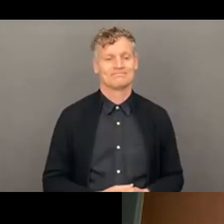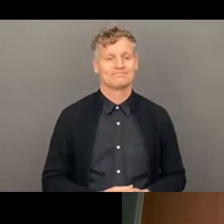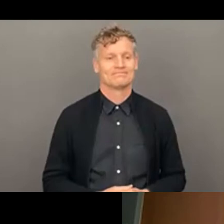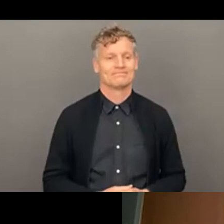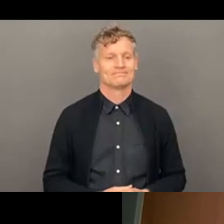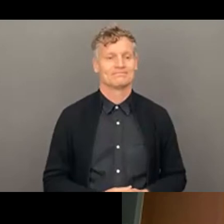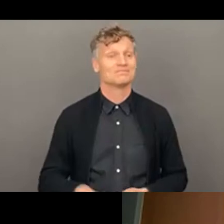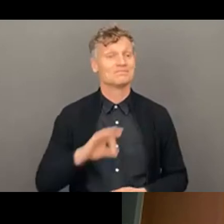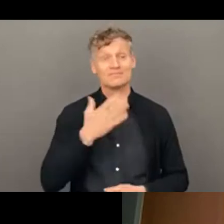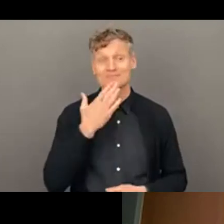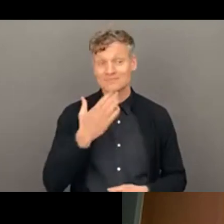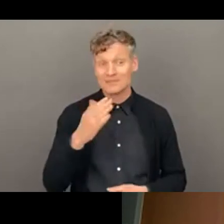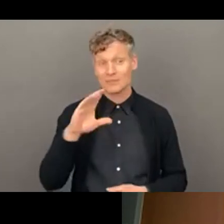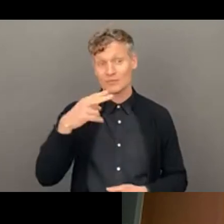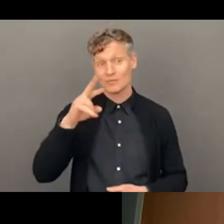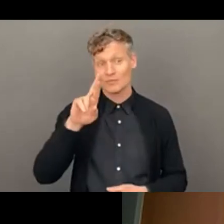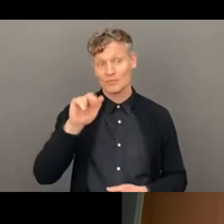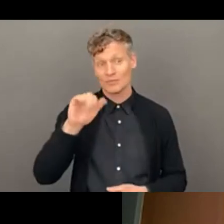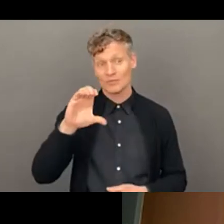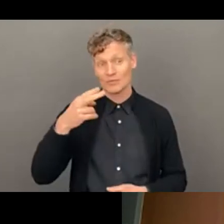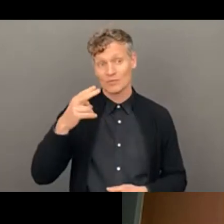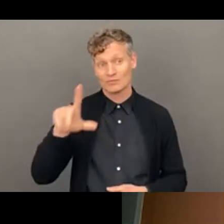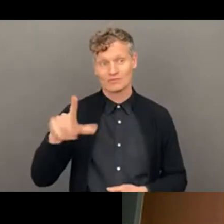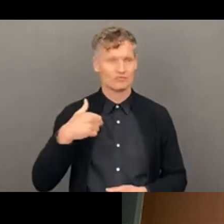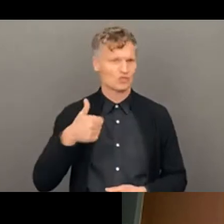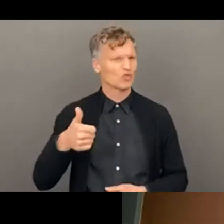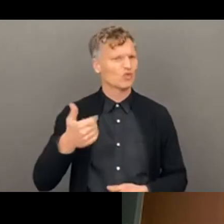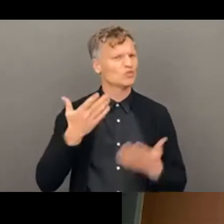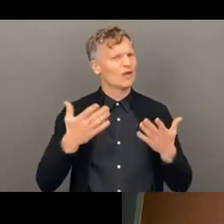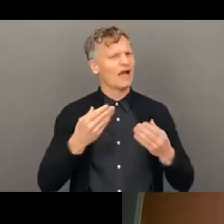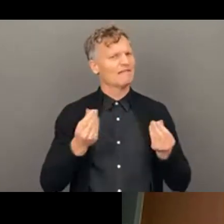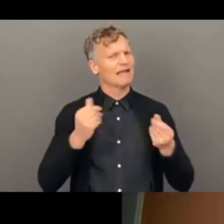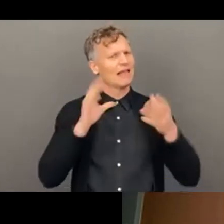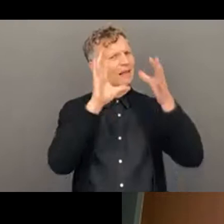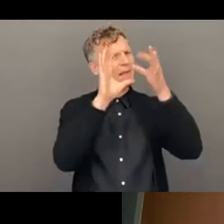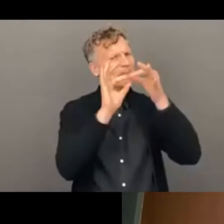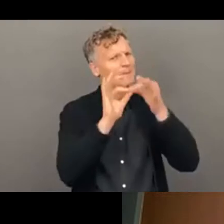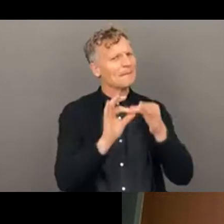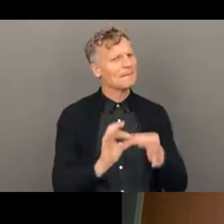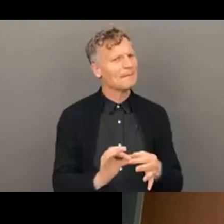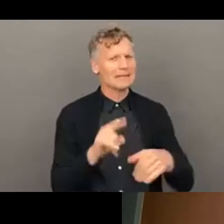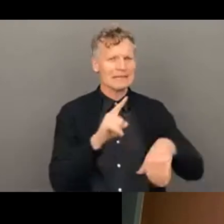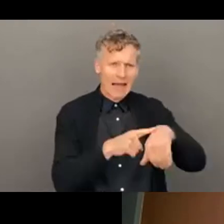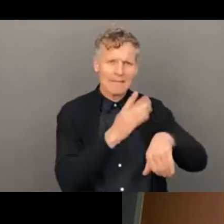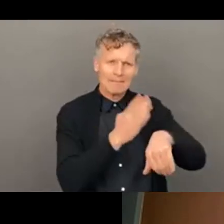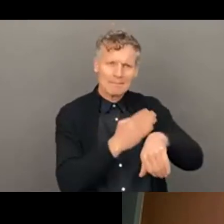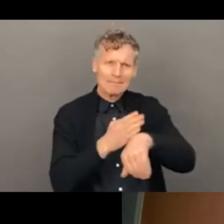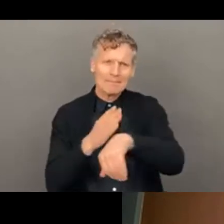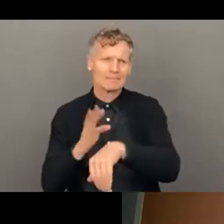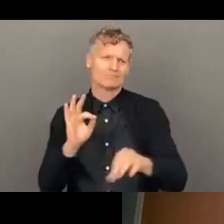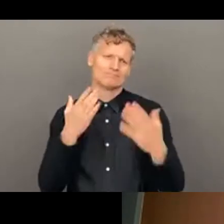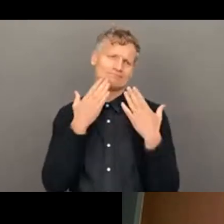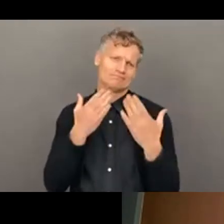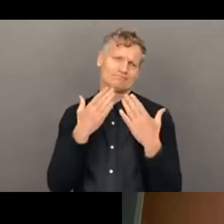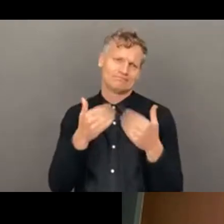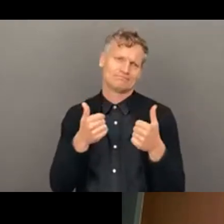Thank you so much, Rachel. Um, you've been great at the continuity today, keeping everything going and keeping the time really appreciated. Um,